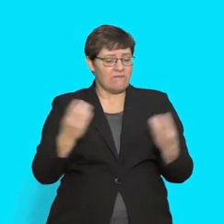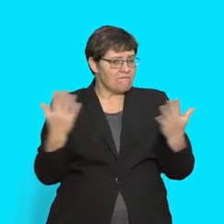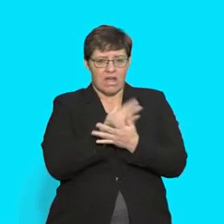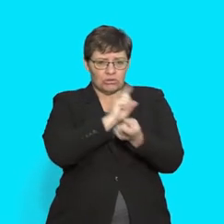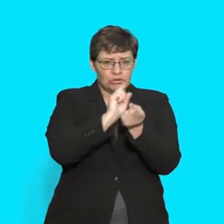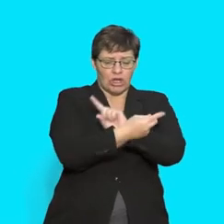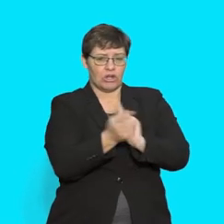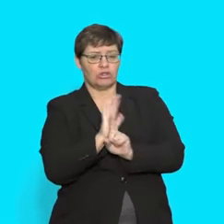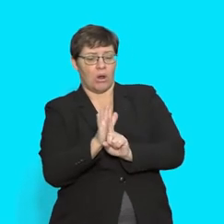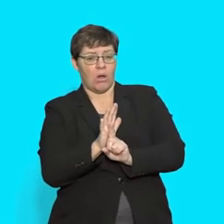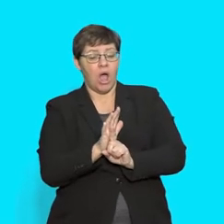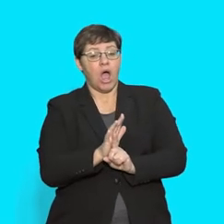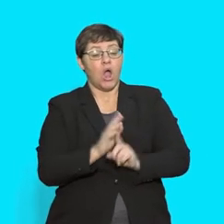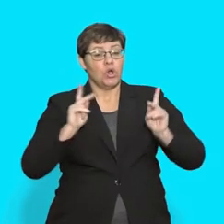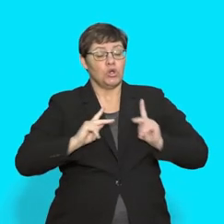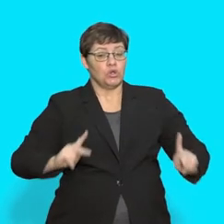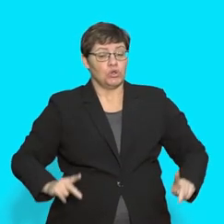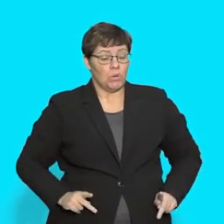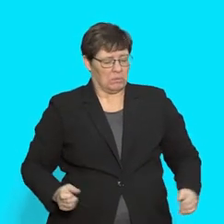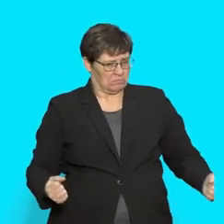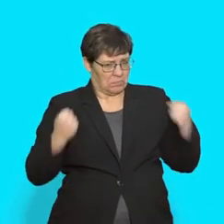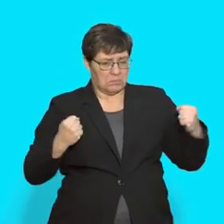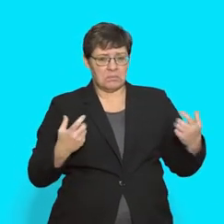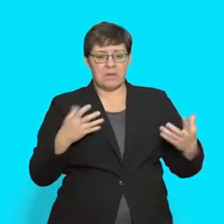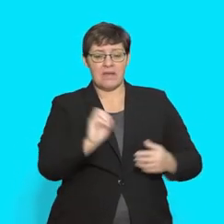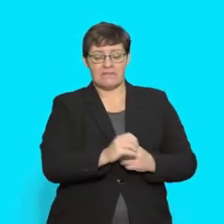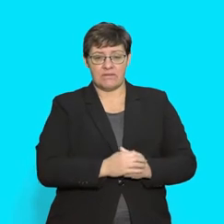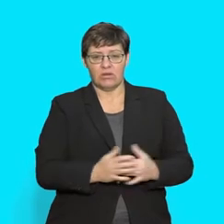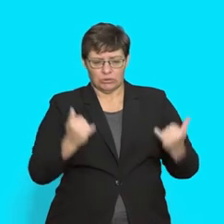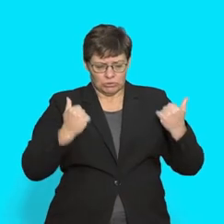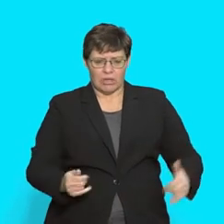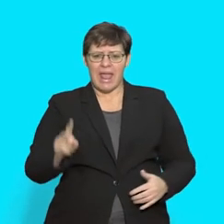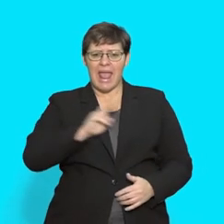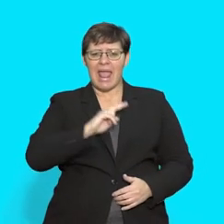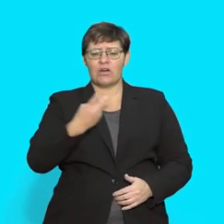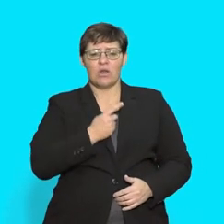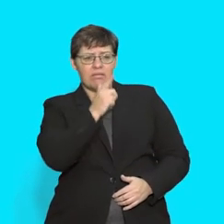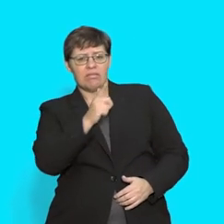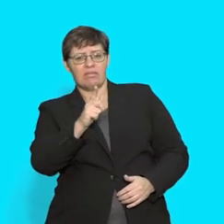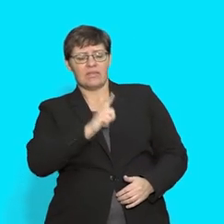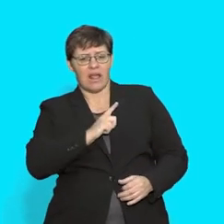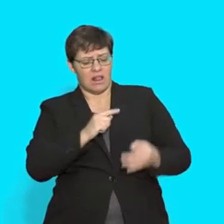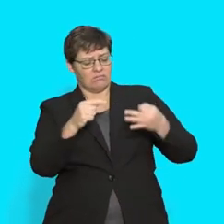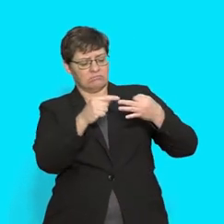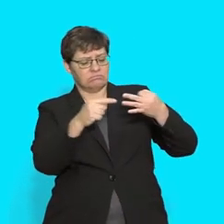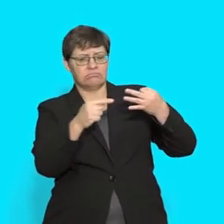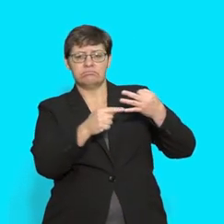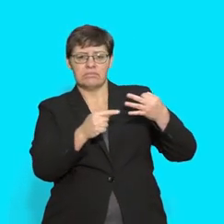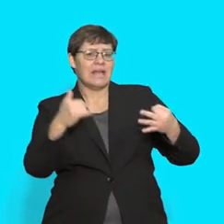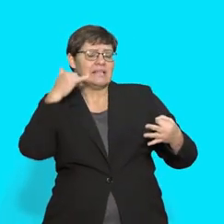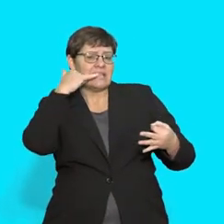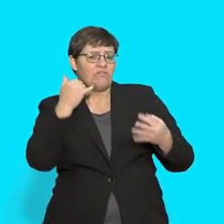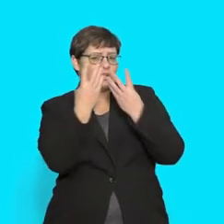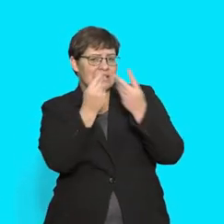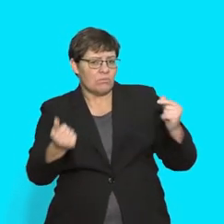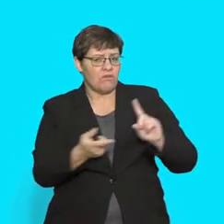shadow with superhuman strength. Today, she became angry when the children told her about the three cell phones that had disappeared